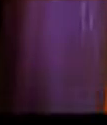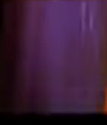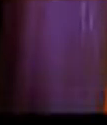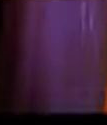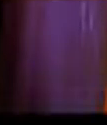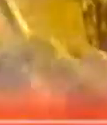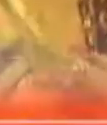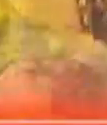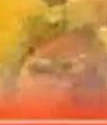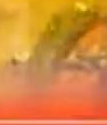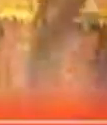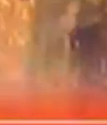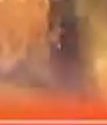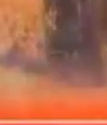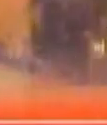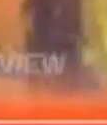us. thanks. Thanks.